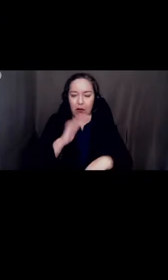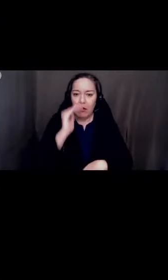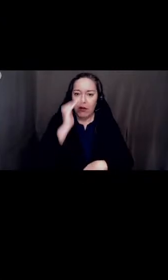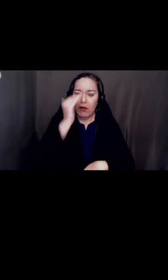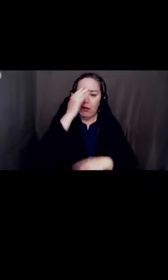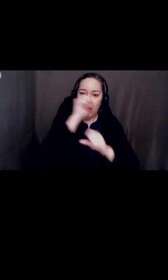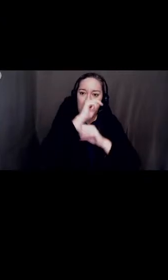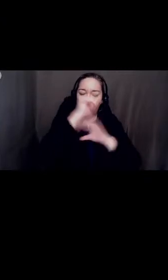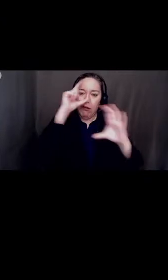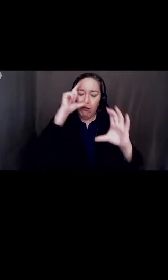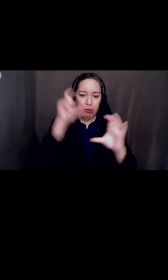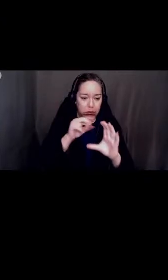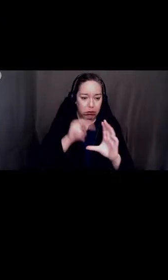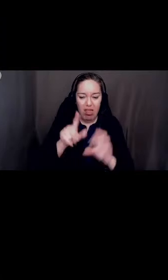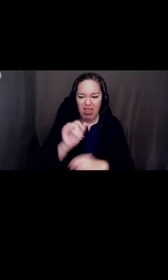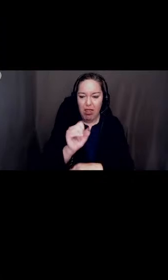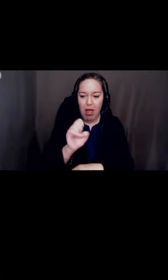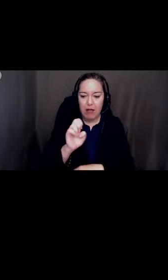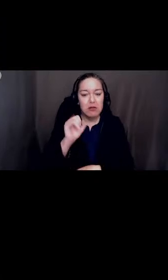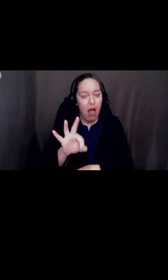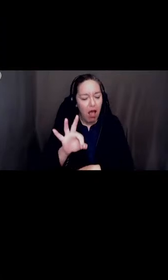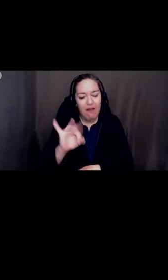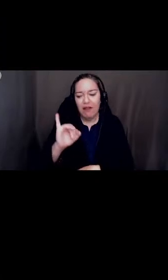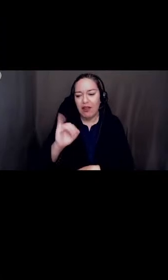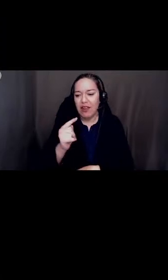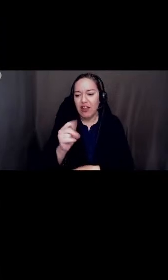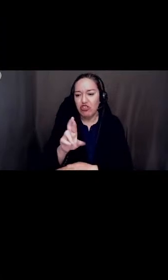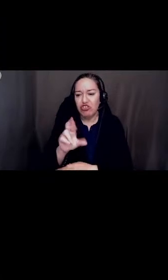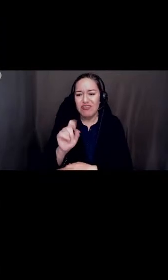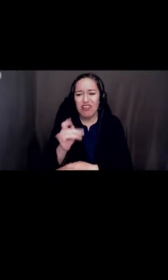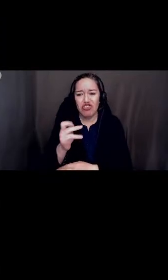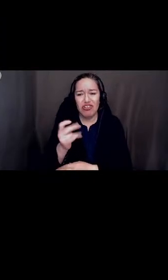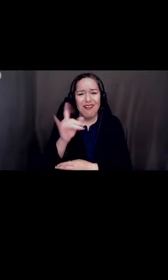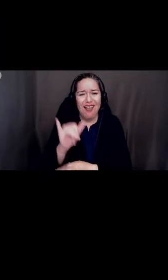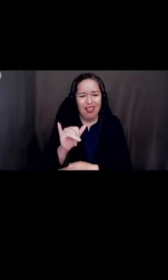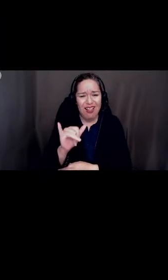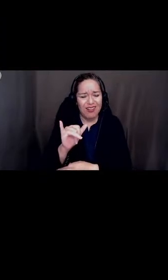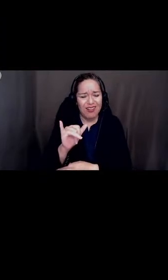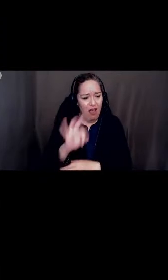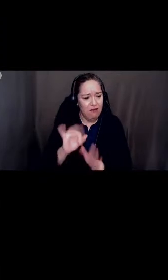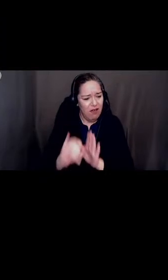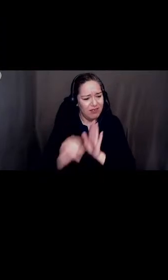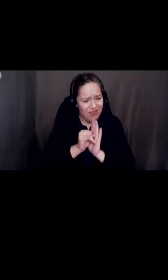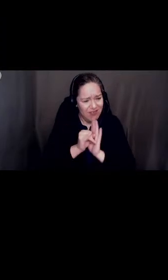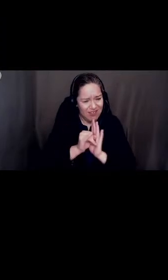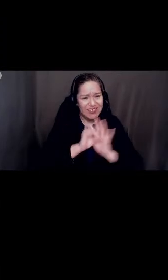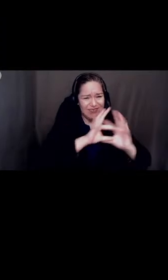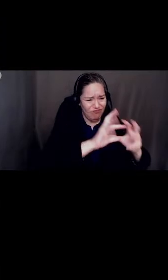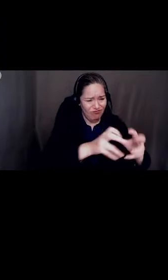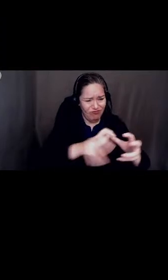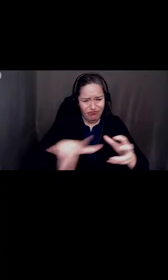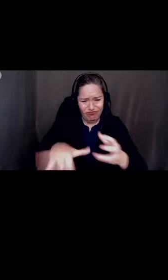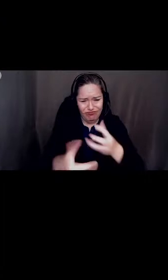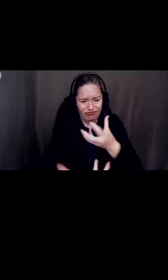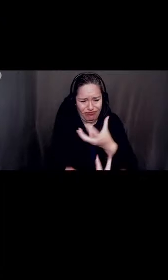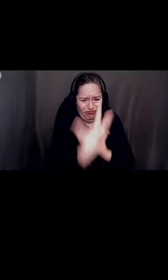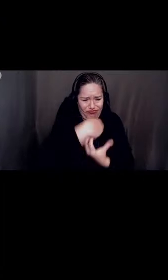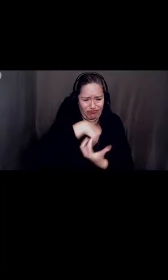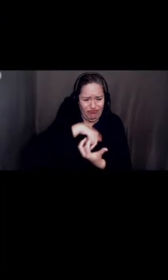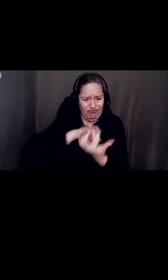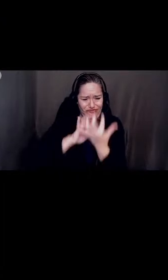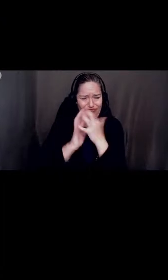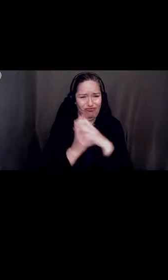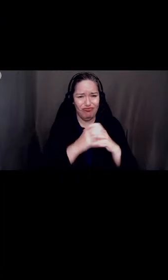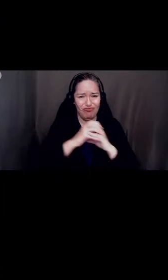identities. One way that might look in the CJUSD is I might identify